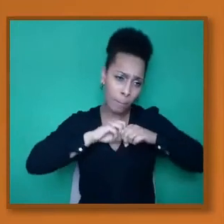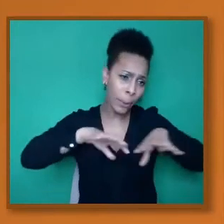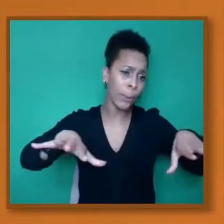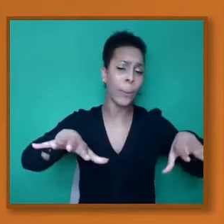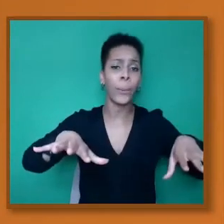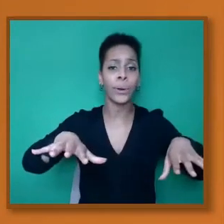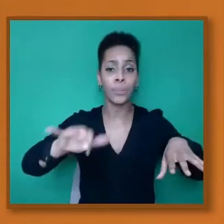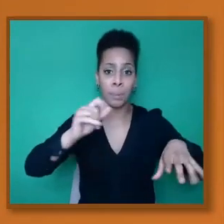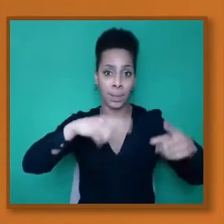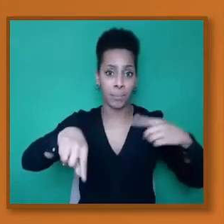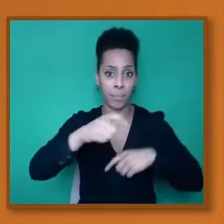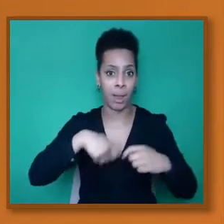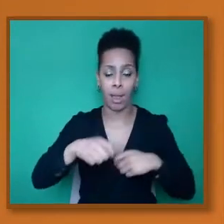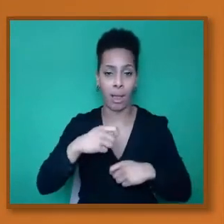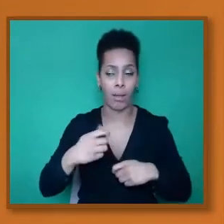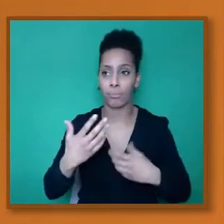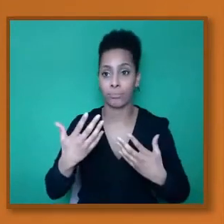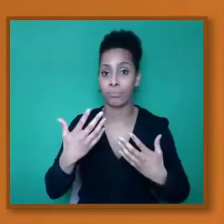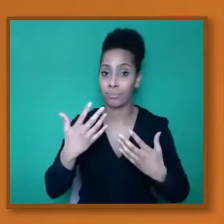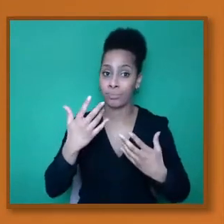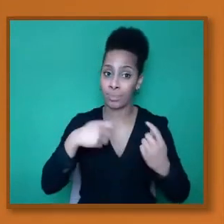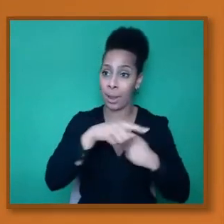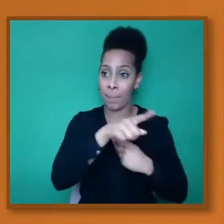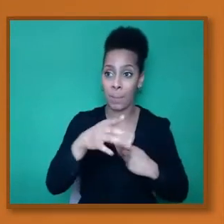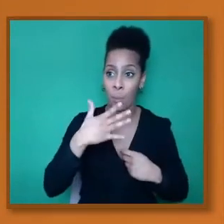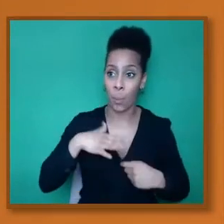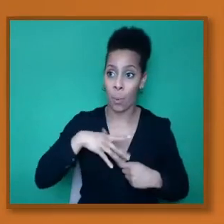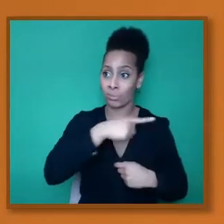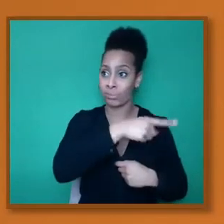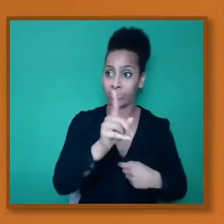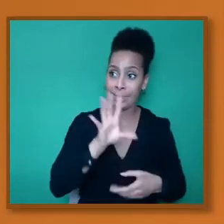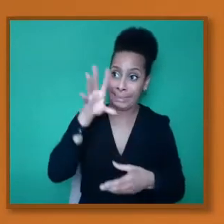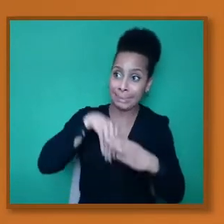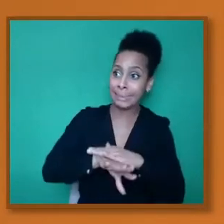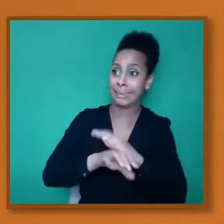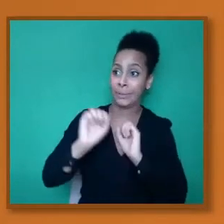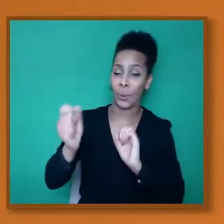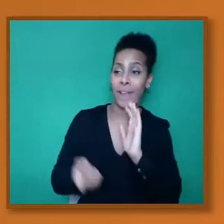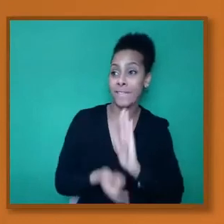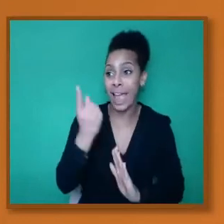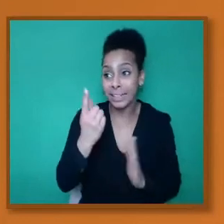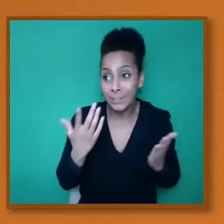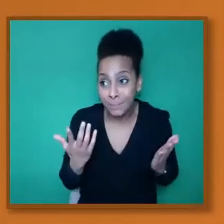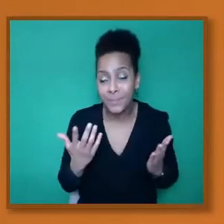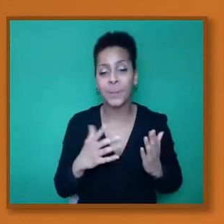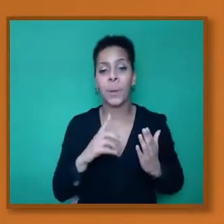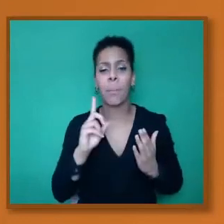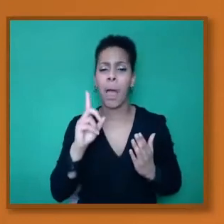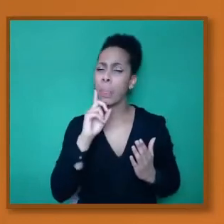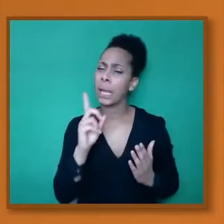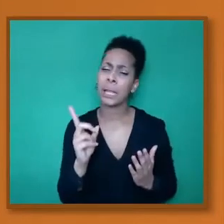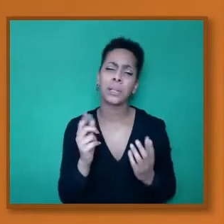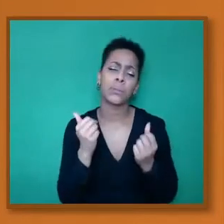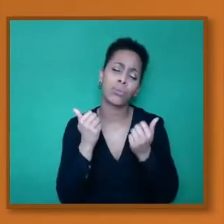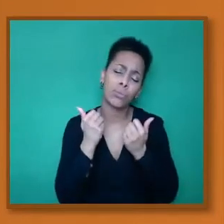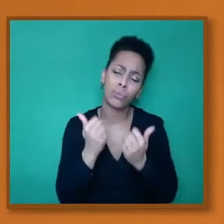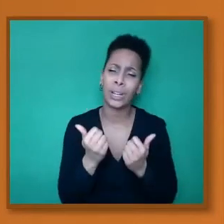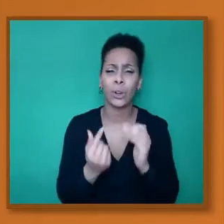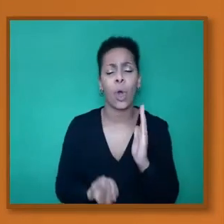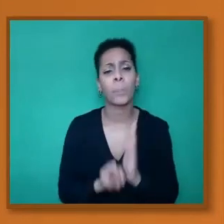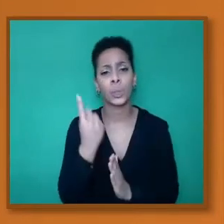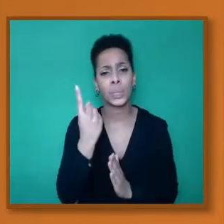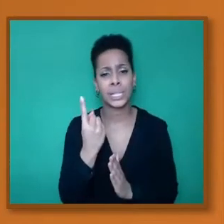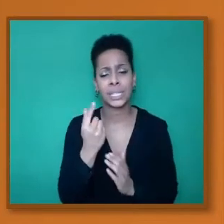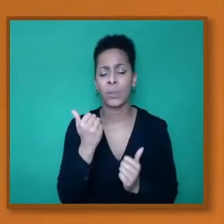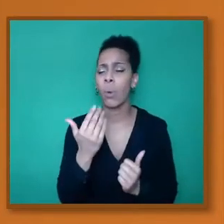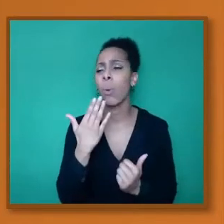with people wanting to come in but I think it's a really good opportunity. So thank you